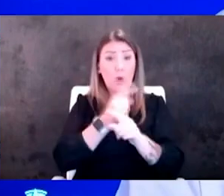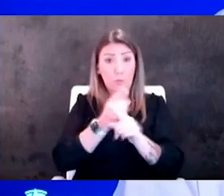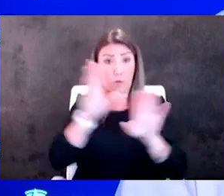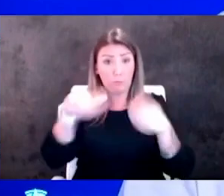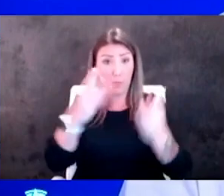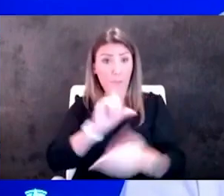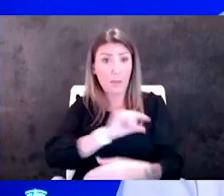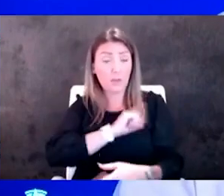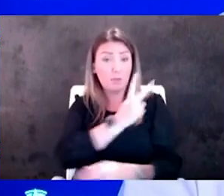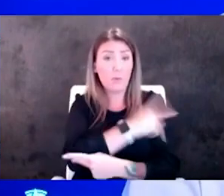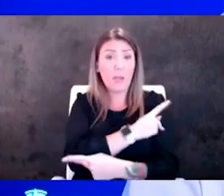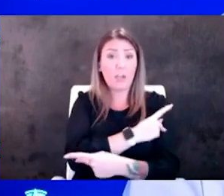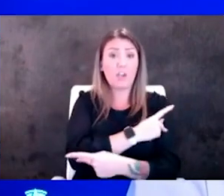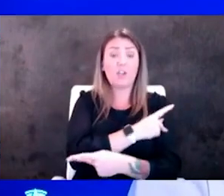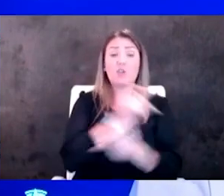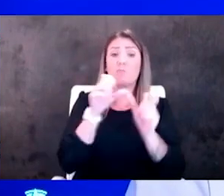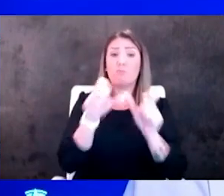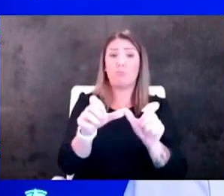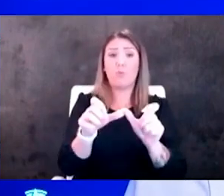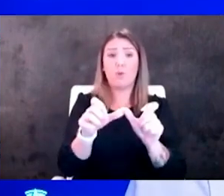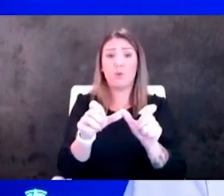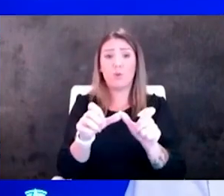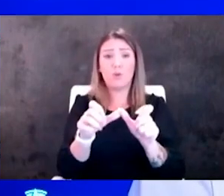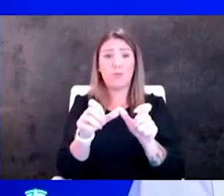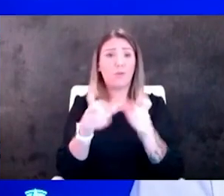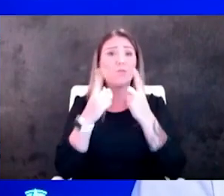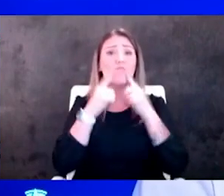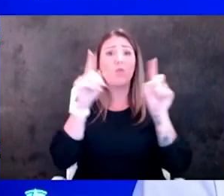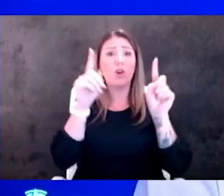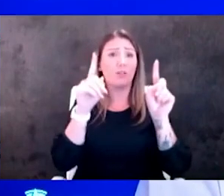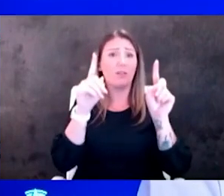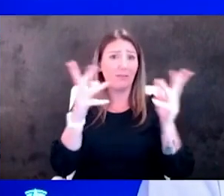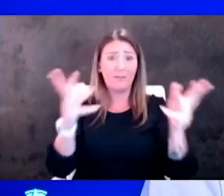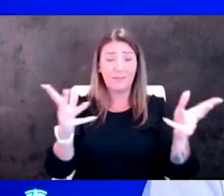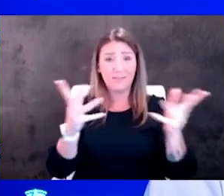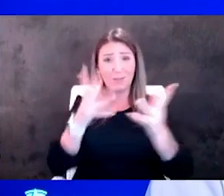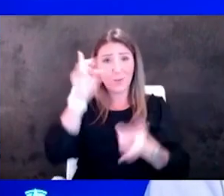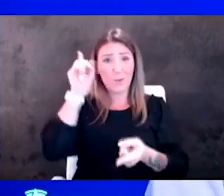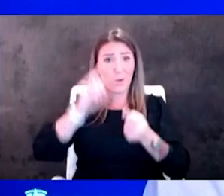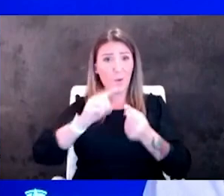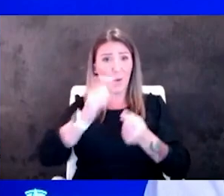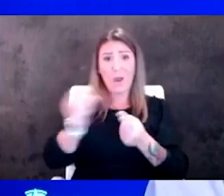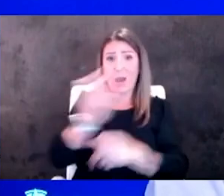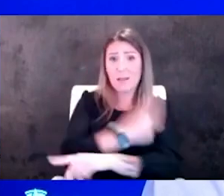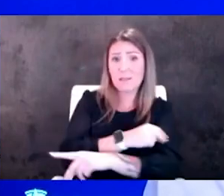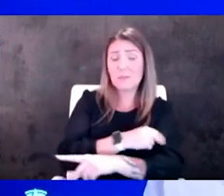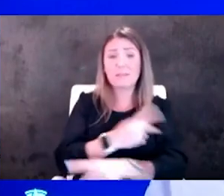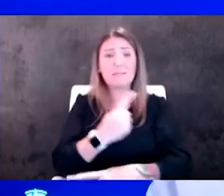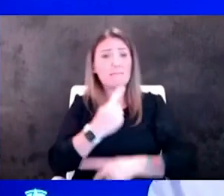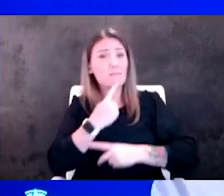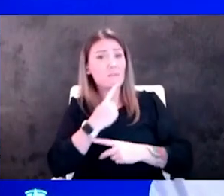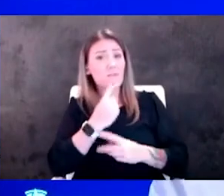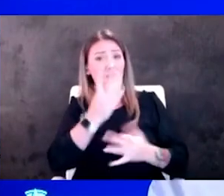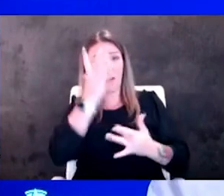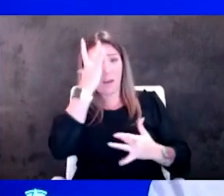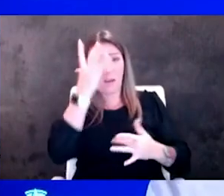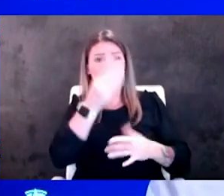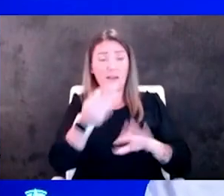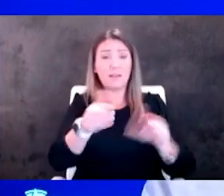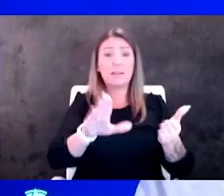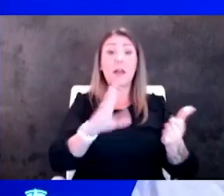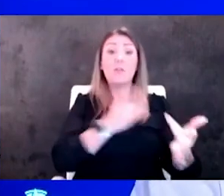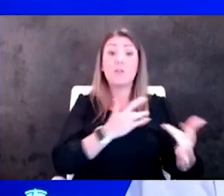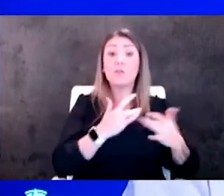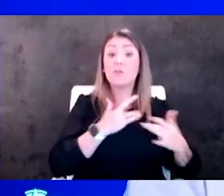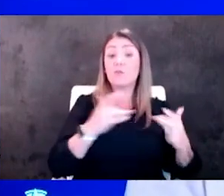continue to work effectively to reduce hospitalization severe disease and death now there is that concern that for this it